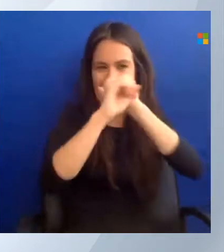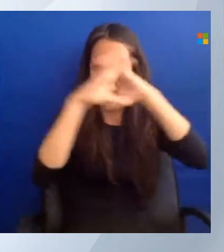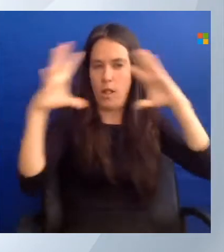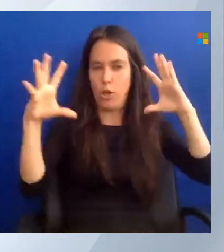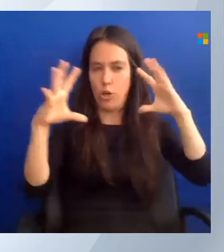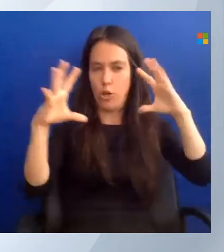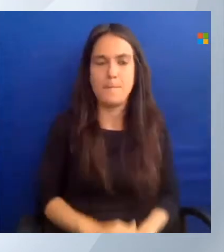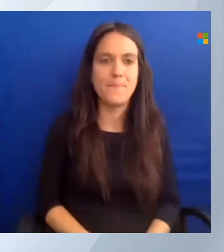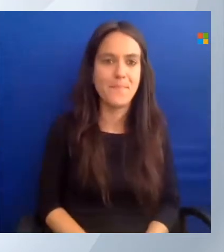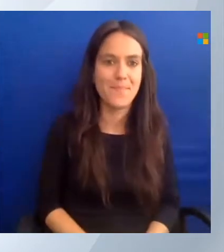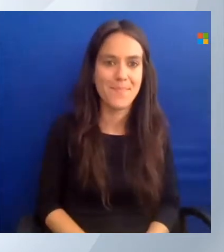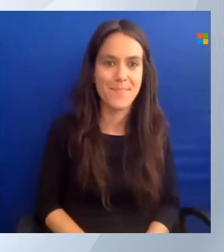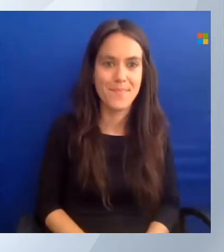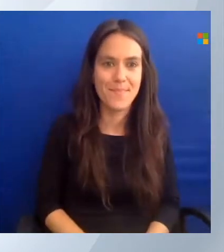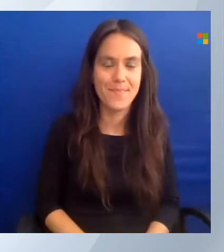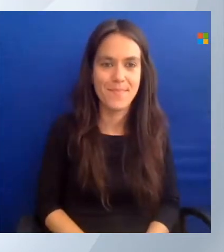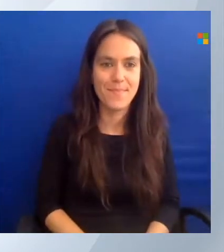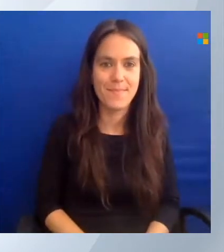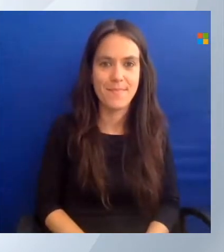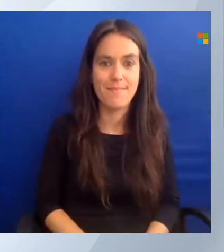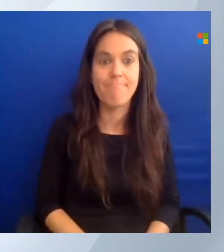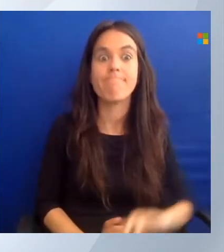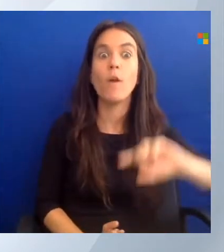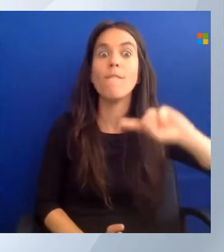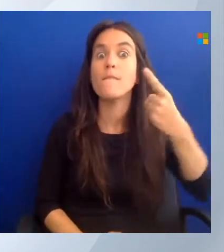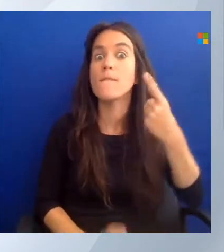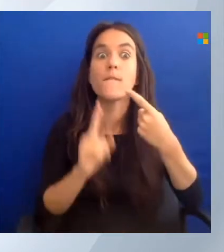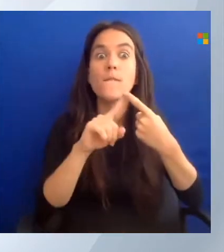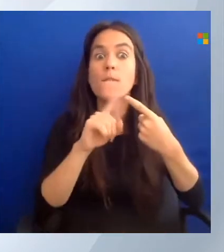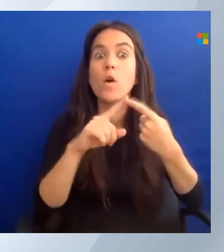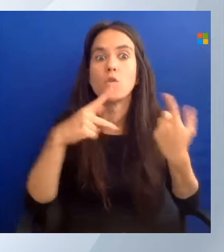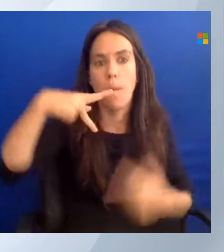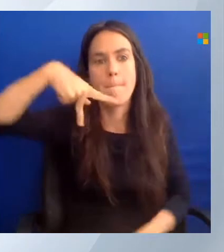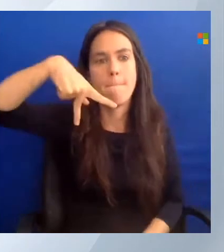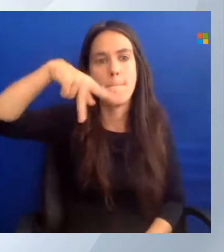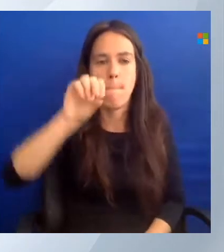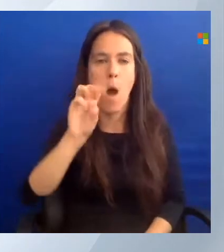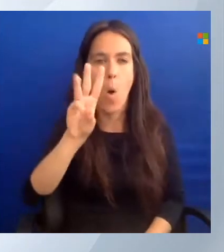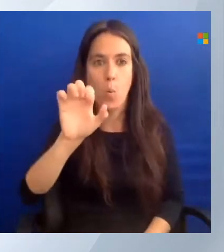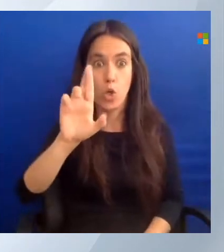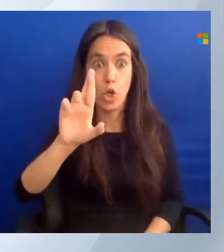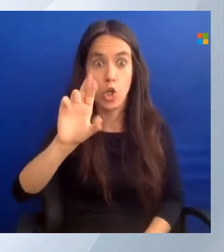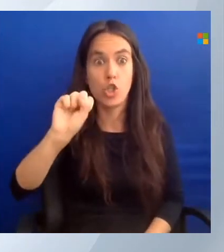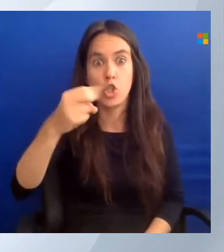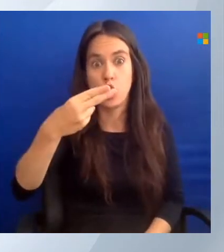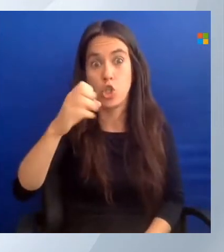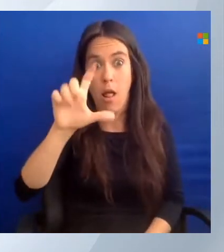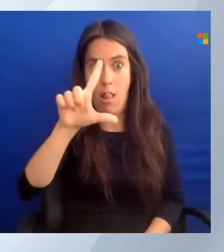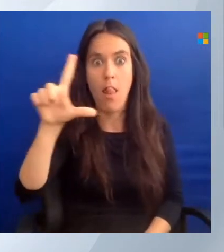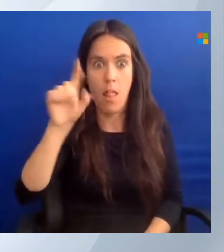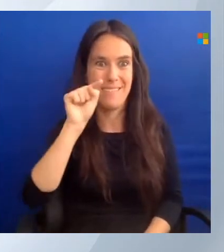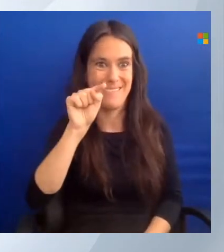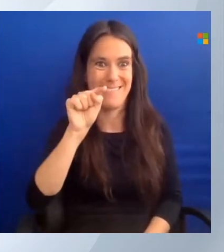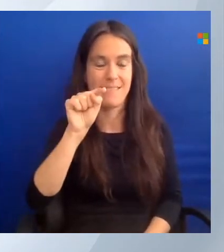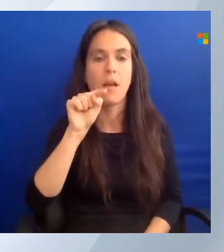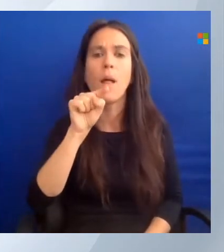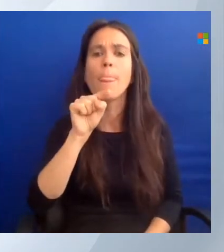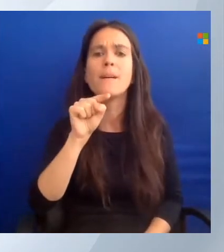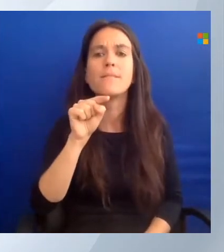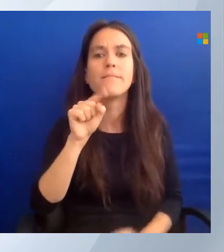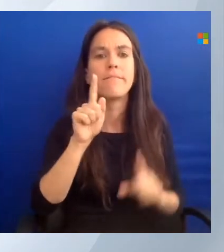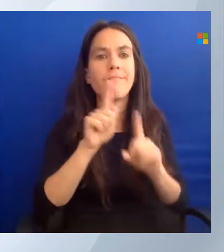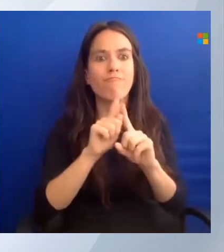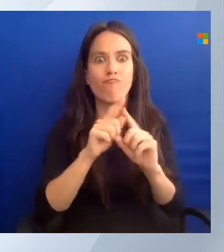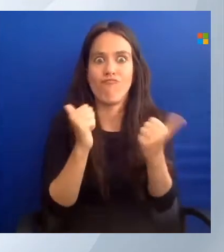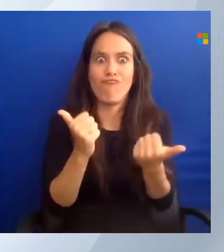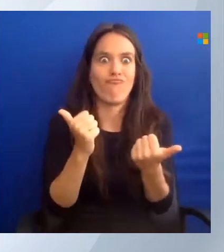So the first thing we're going to start with is the tool PowerShell. I describe PowerShell as a handy tool. But mostly